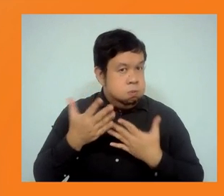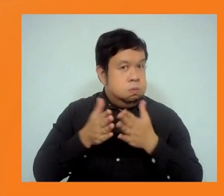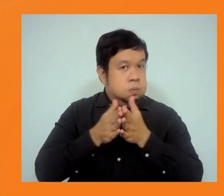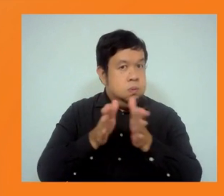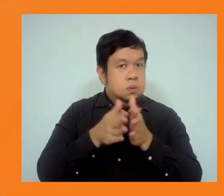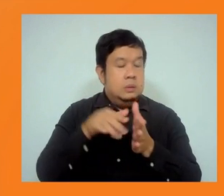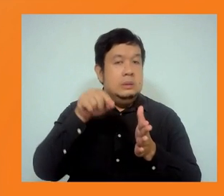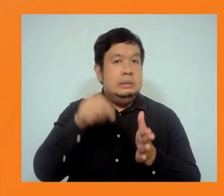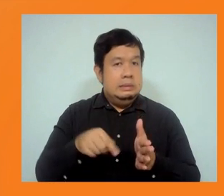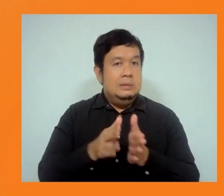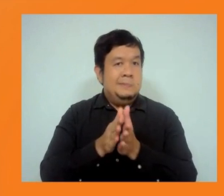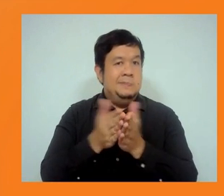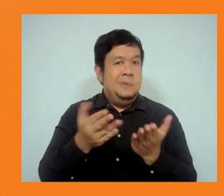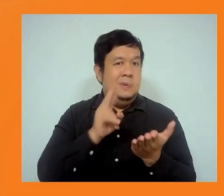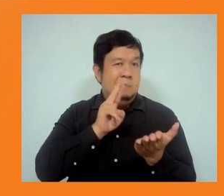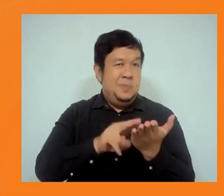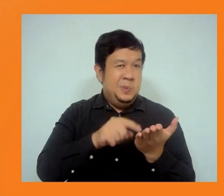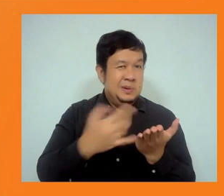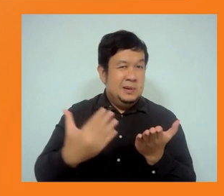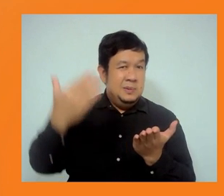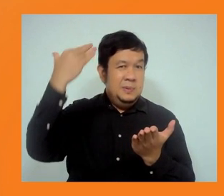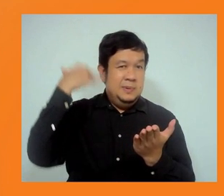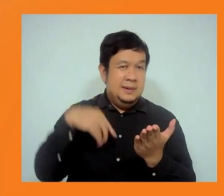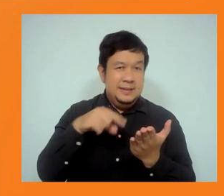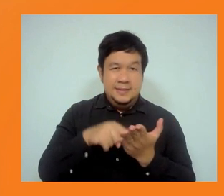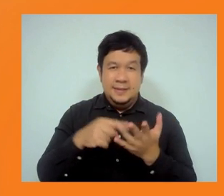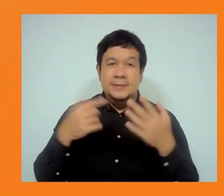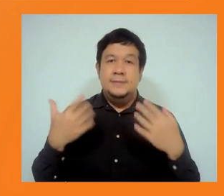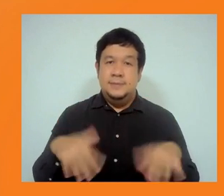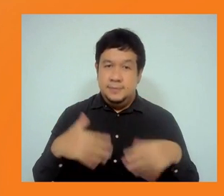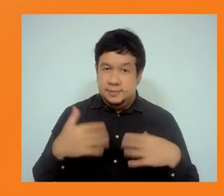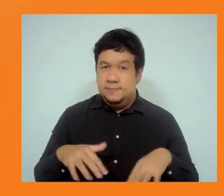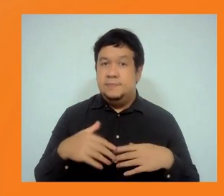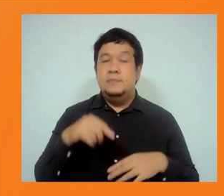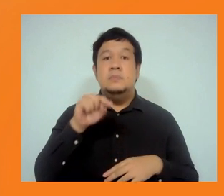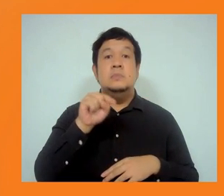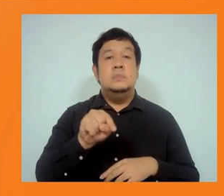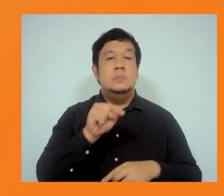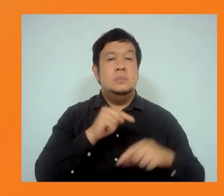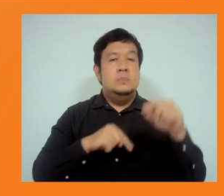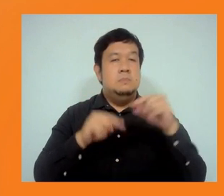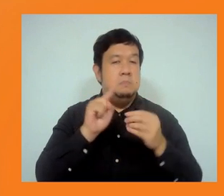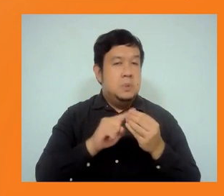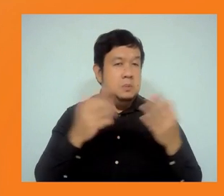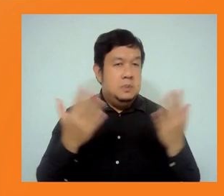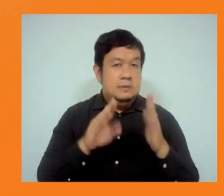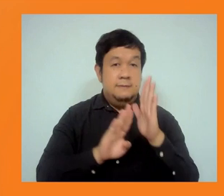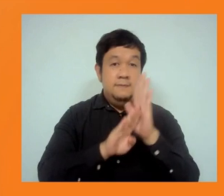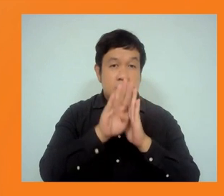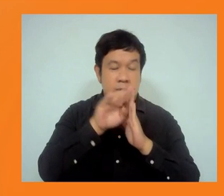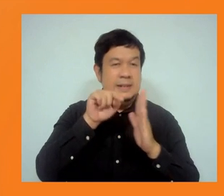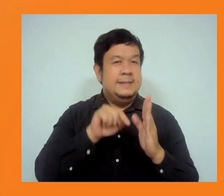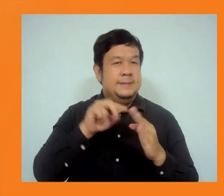Dying for Growth. And back then, he was quite progressive. Later on, he changed views once he became World Bank